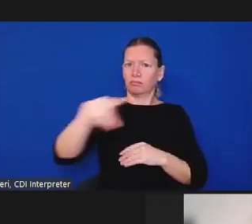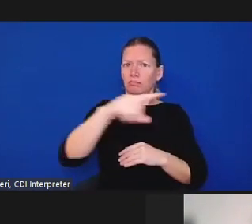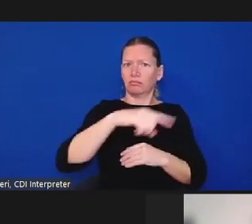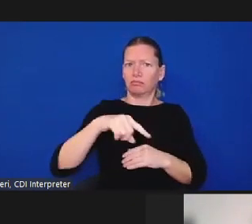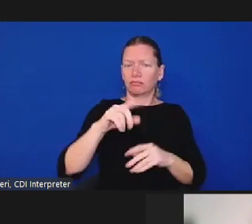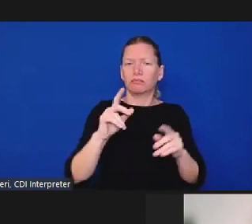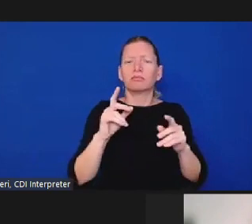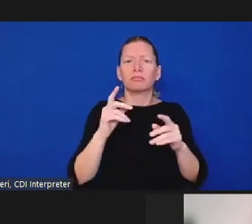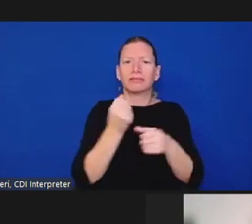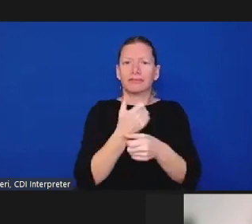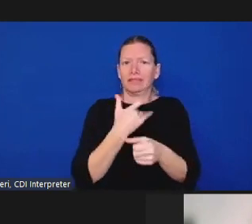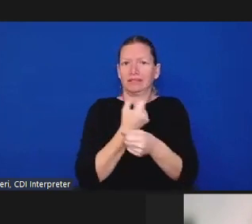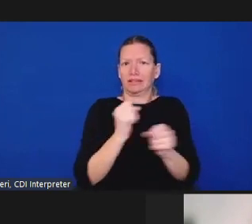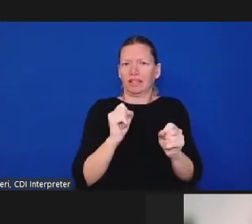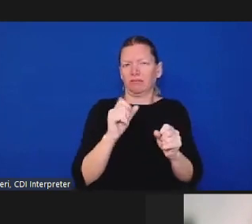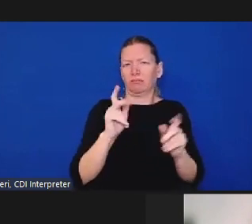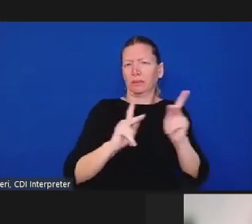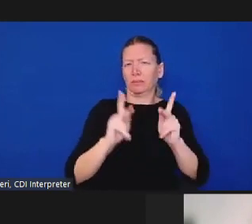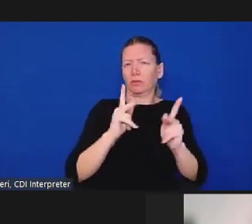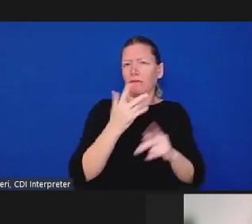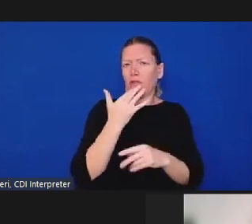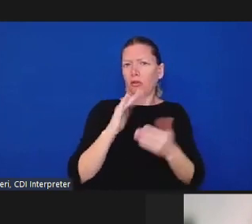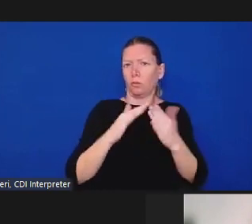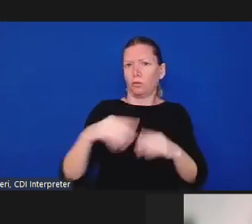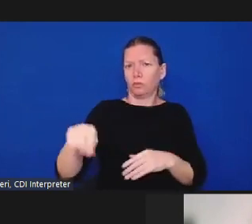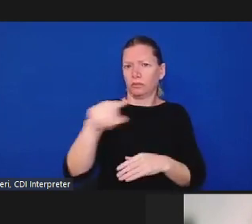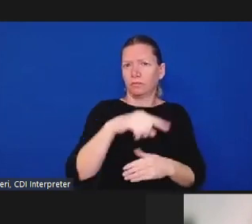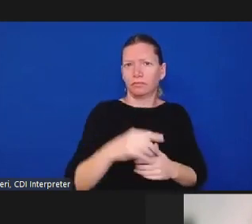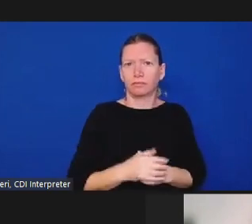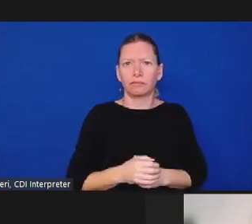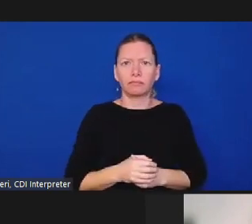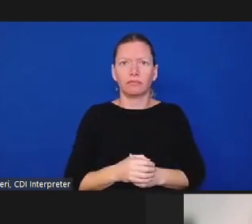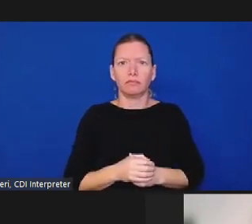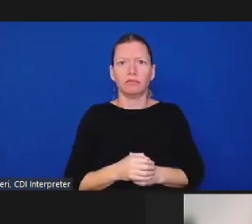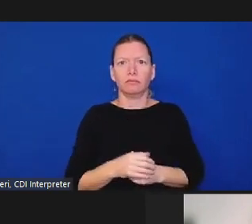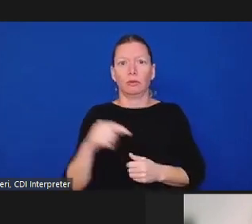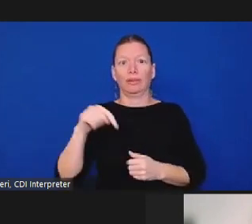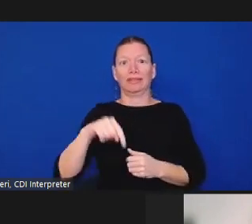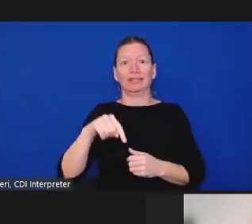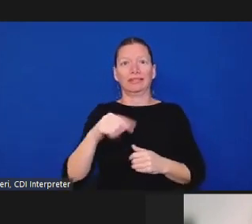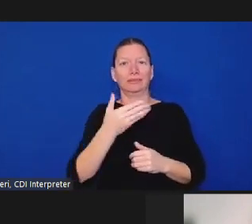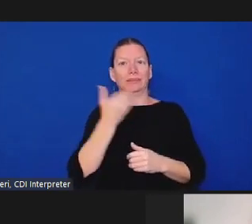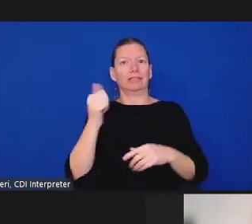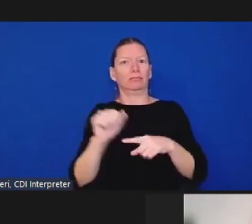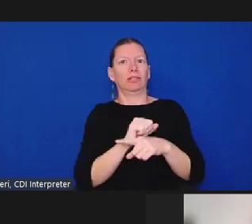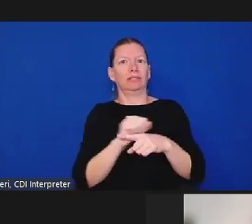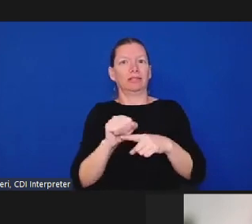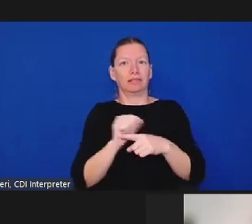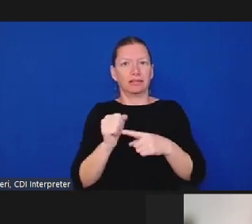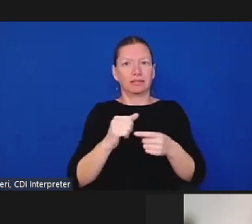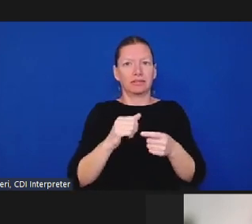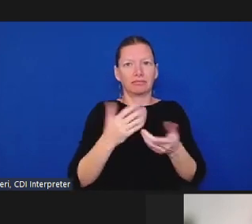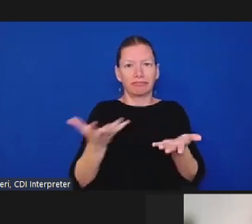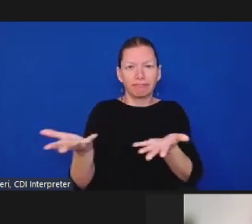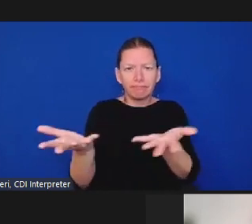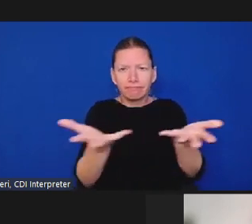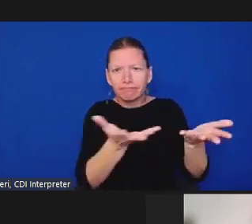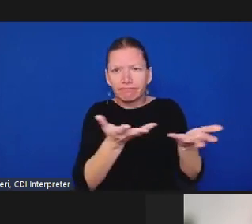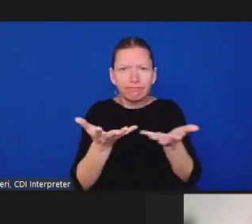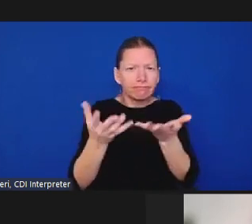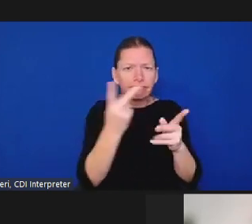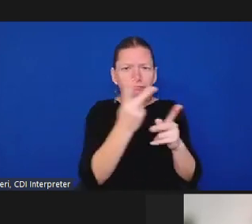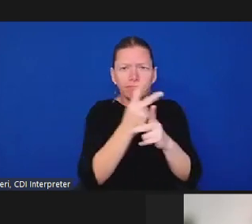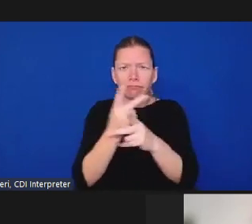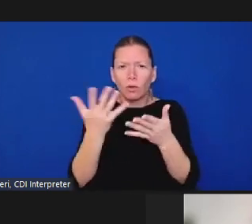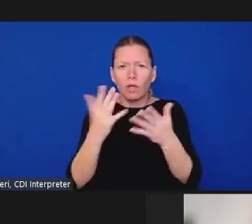practice, and community needs have to be front and center at the table. I want to be clear that this